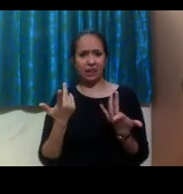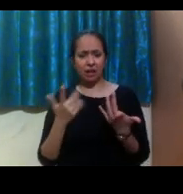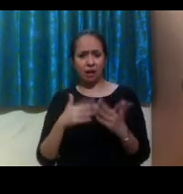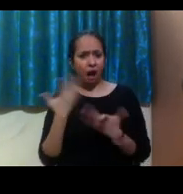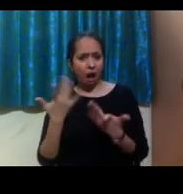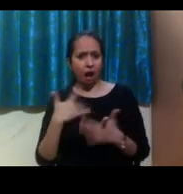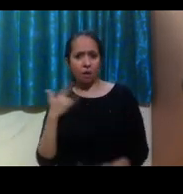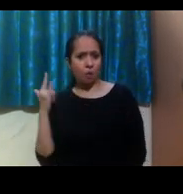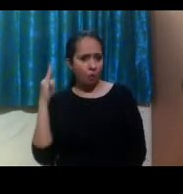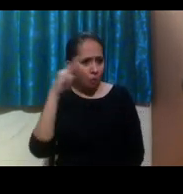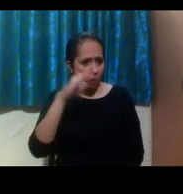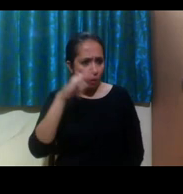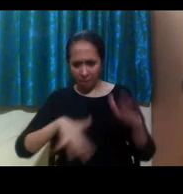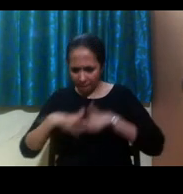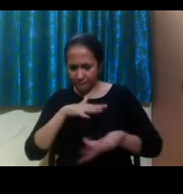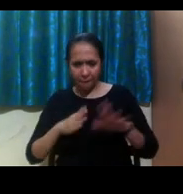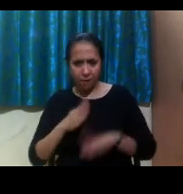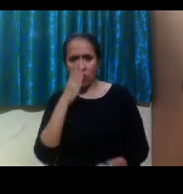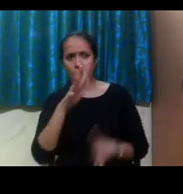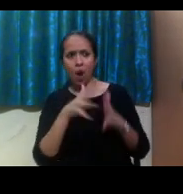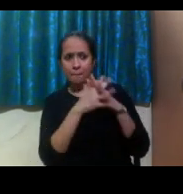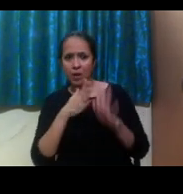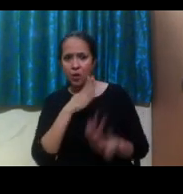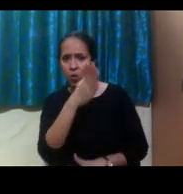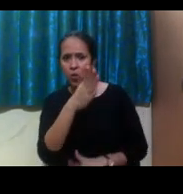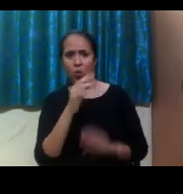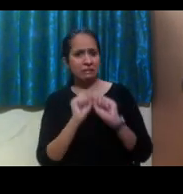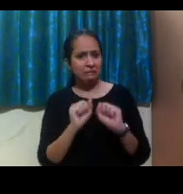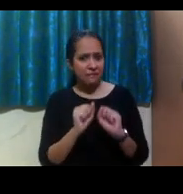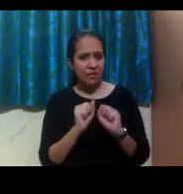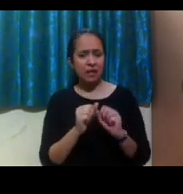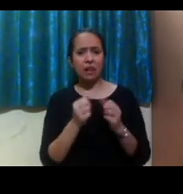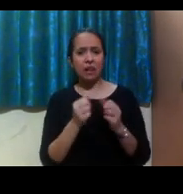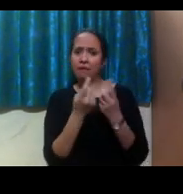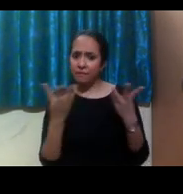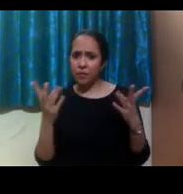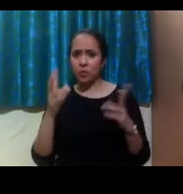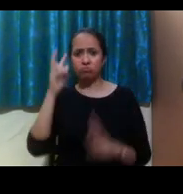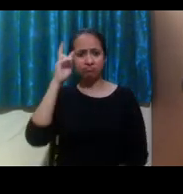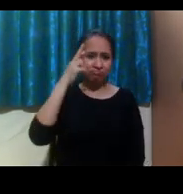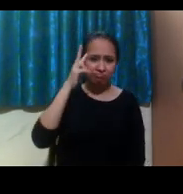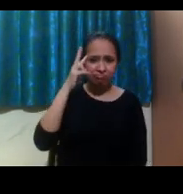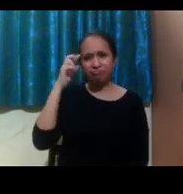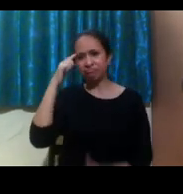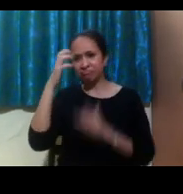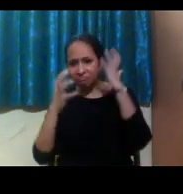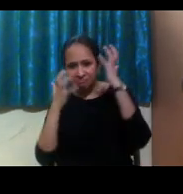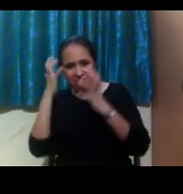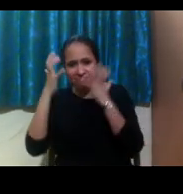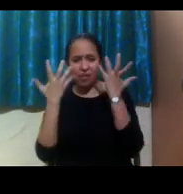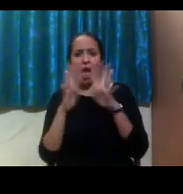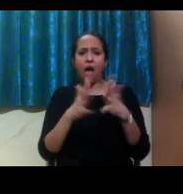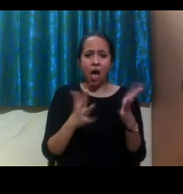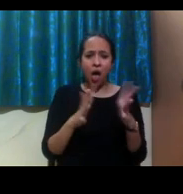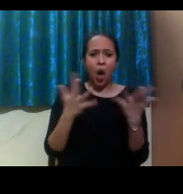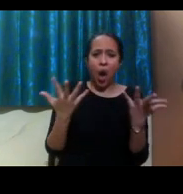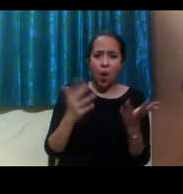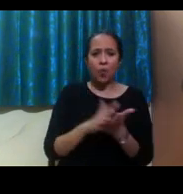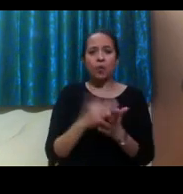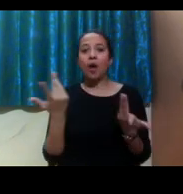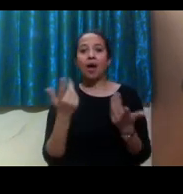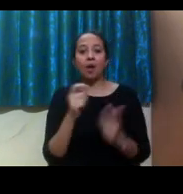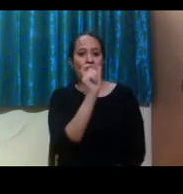the way through what they're planning for studying in the U.S. Some of these concerns include the difference in disability terminology.